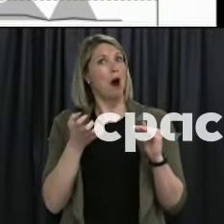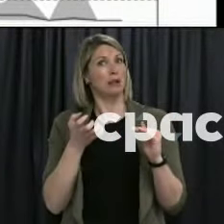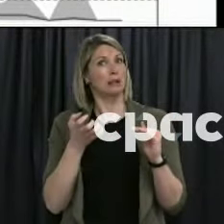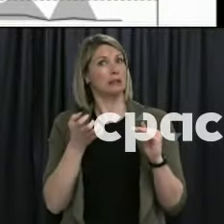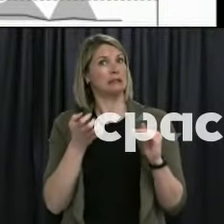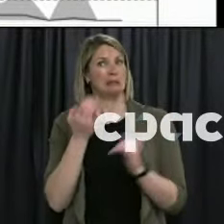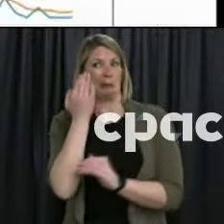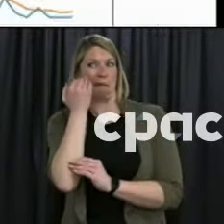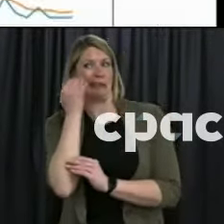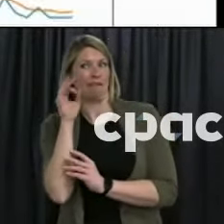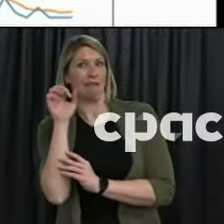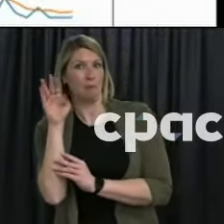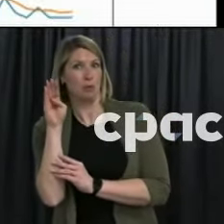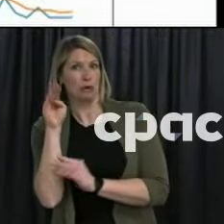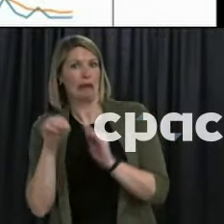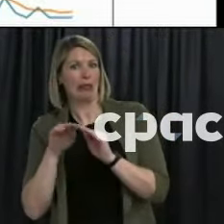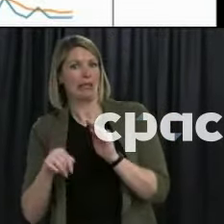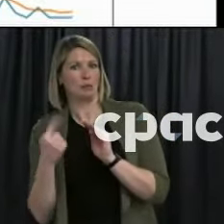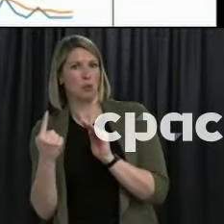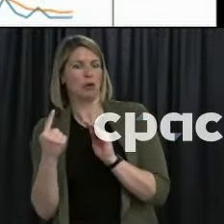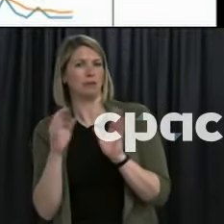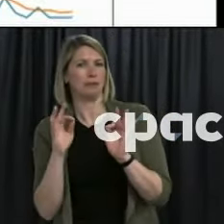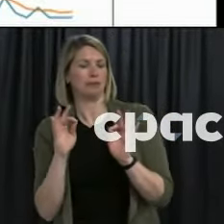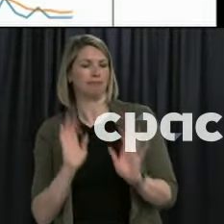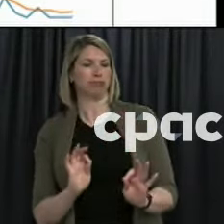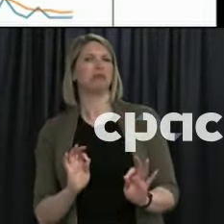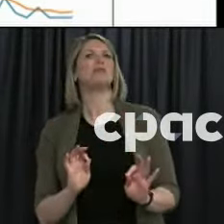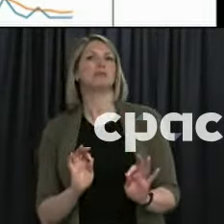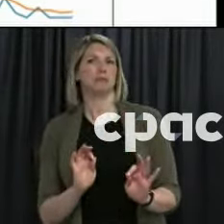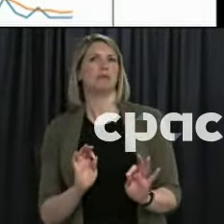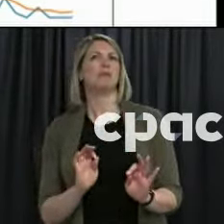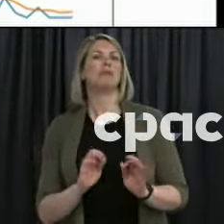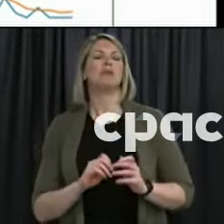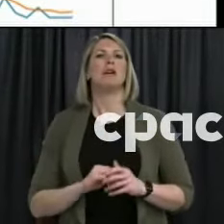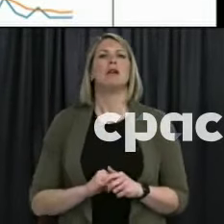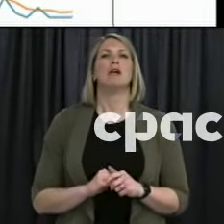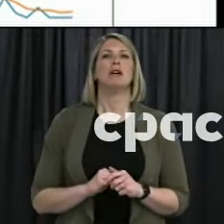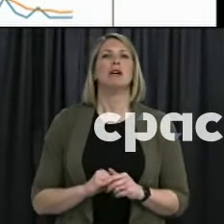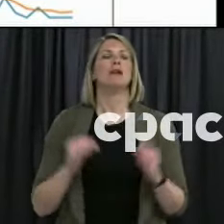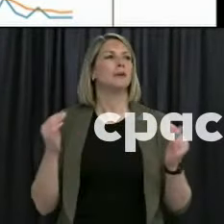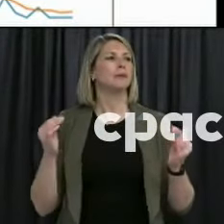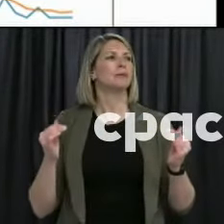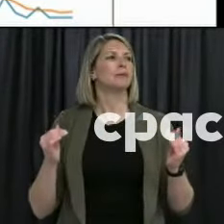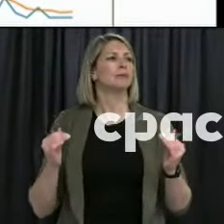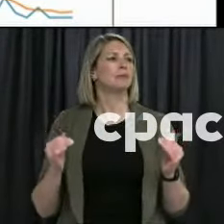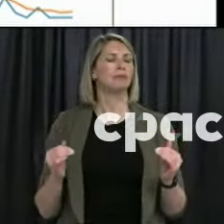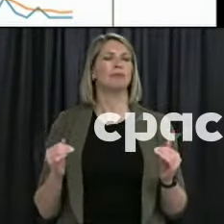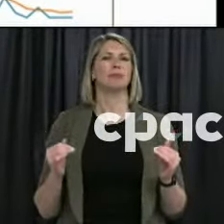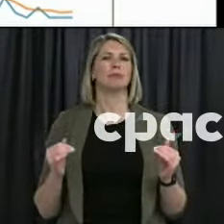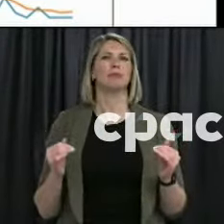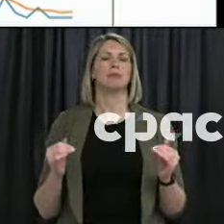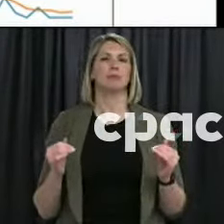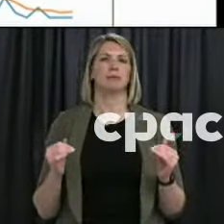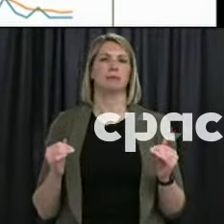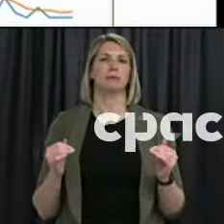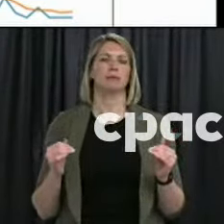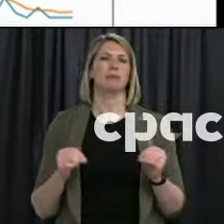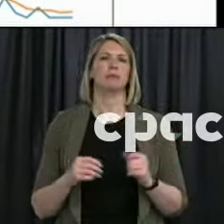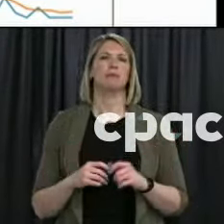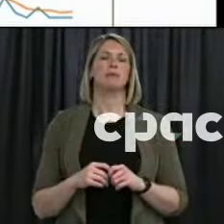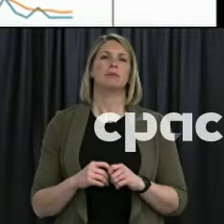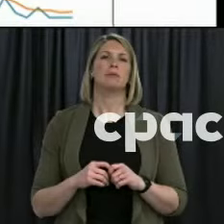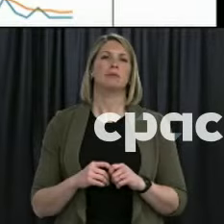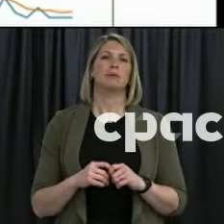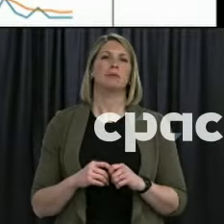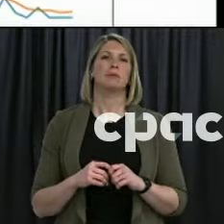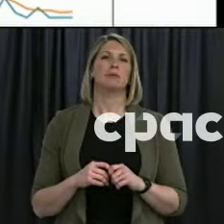one. The final metrics that sometimes use to look at how good we have in